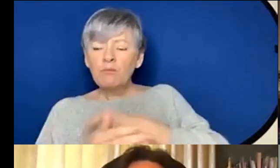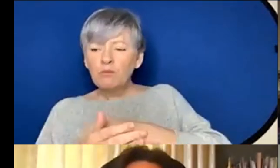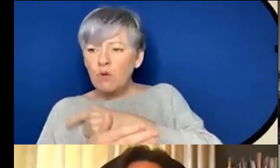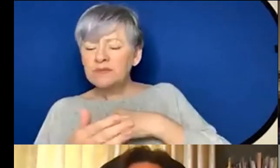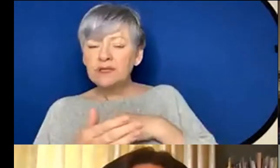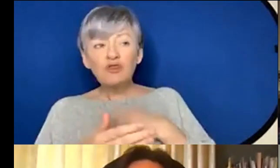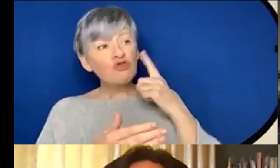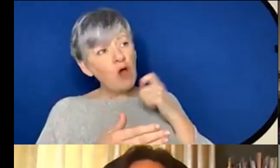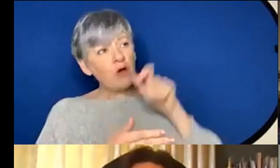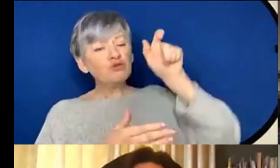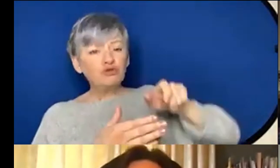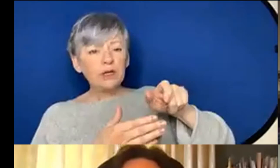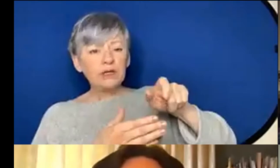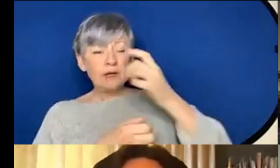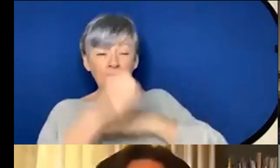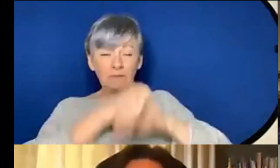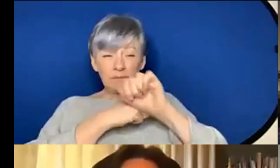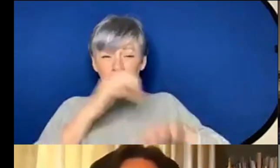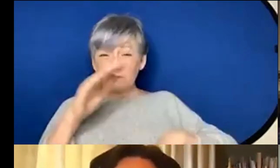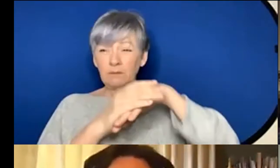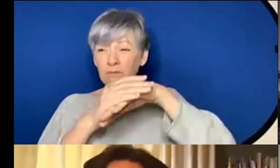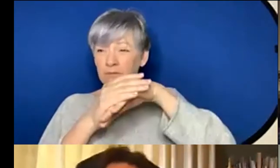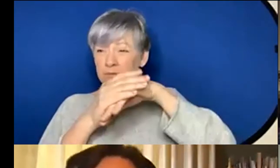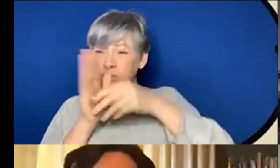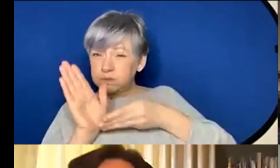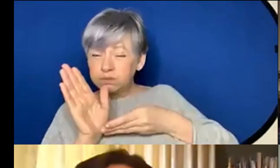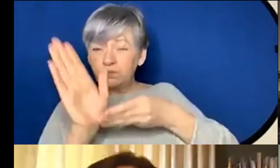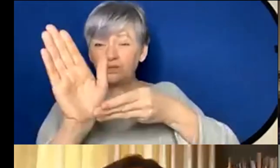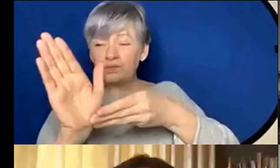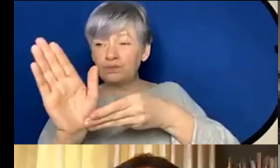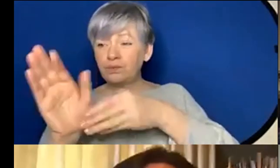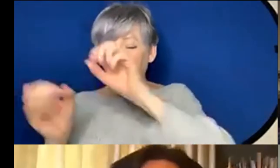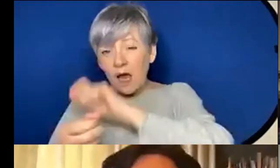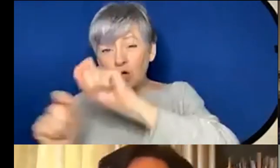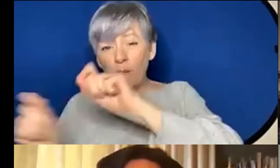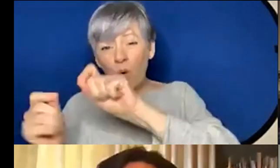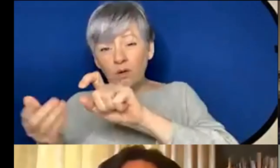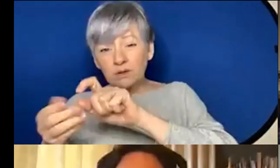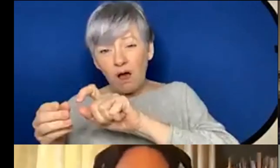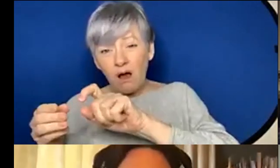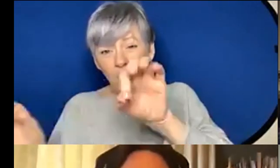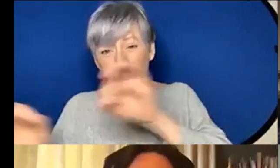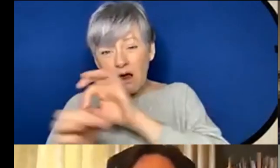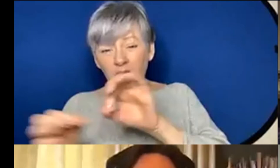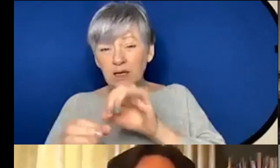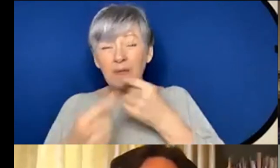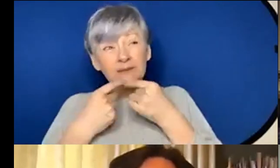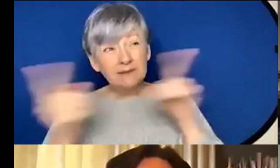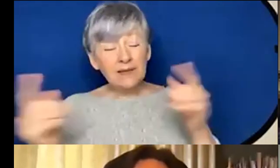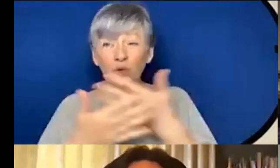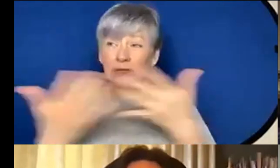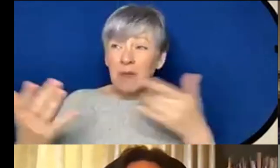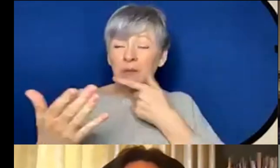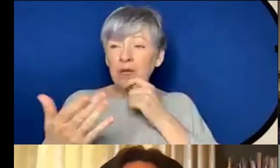into a fully fledged composer who has something really important to say and and says it to as many people as possible I think that's